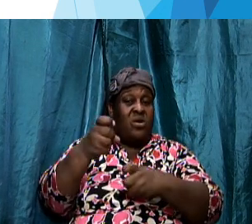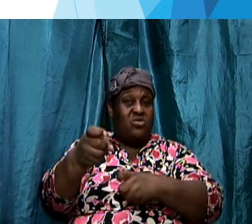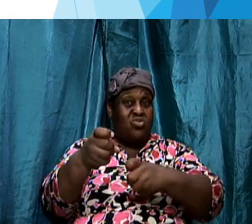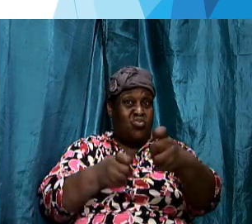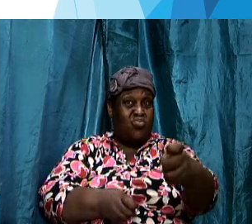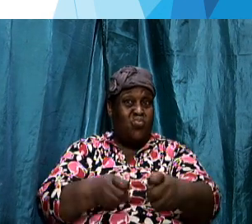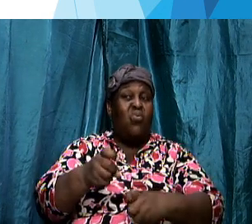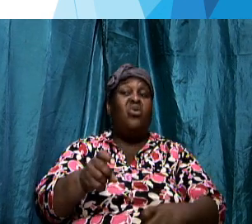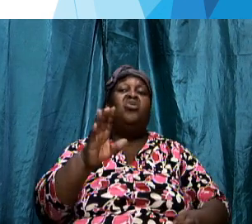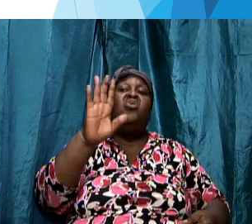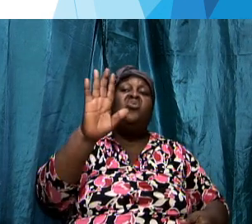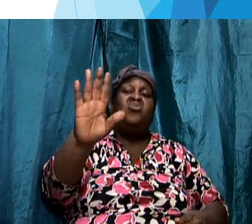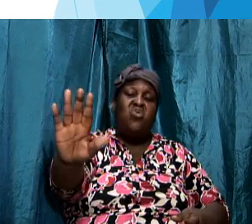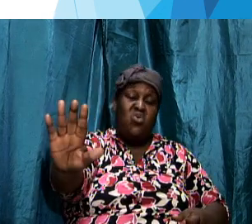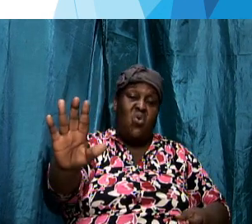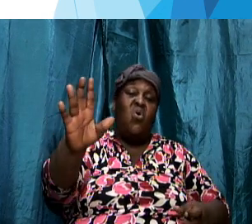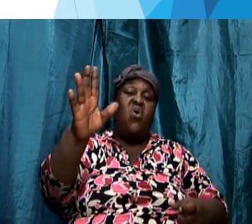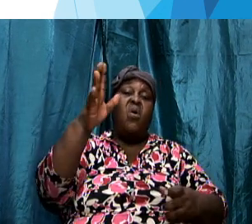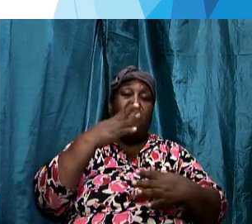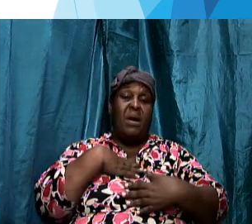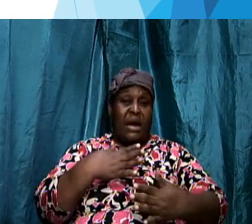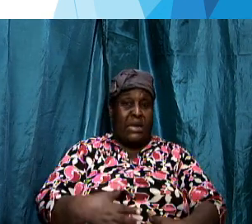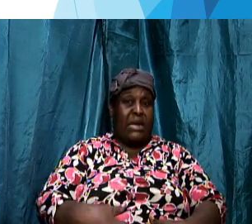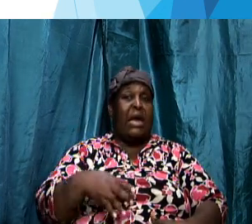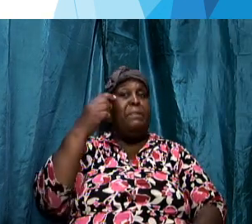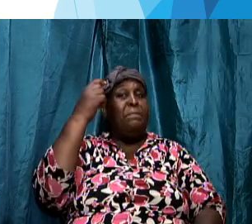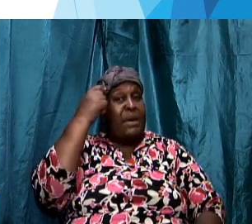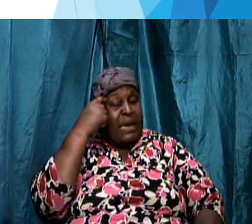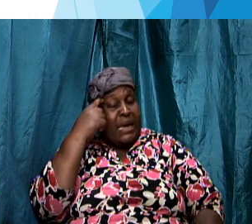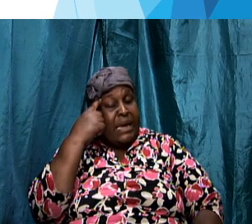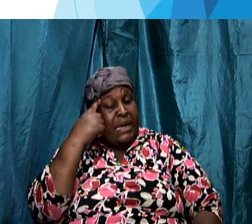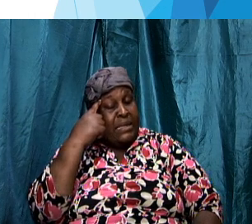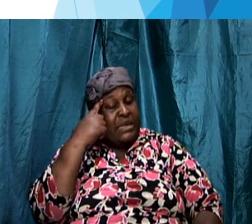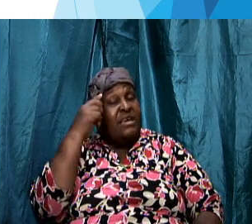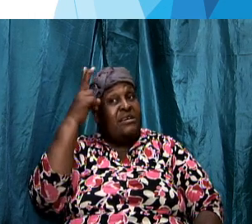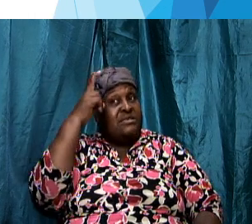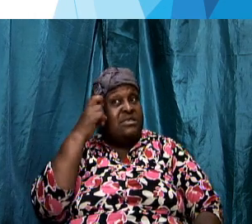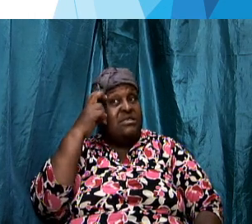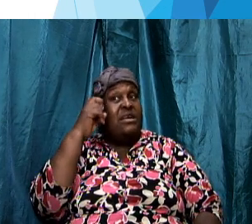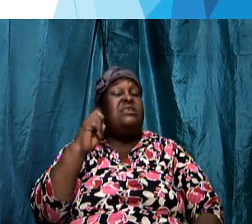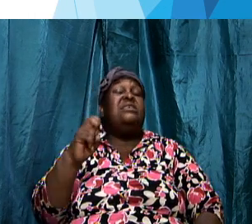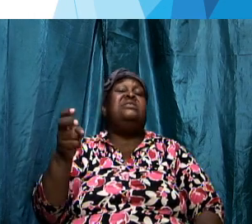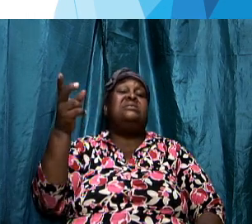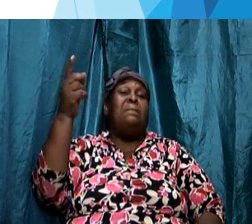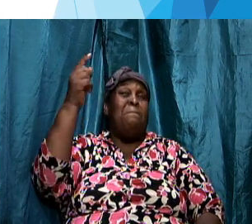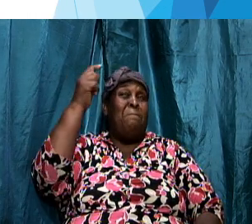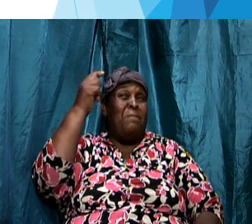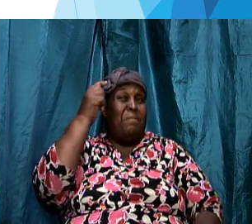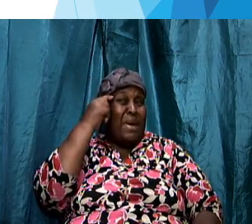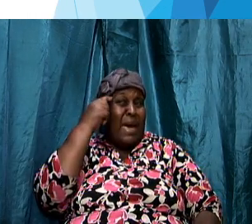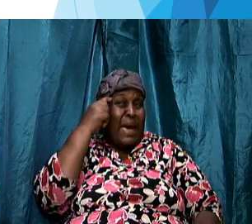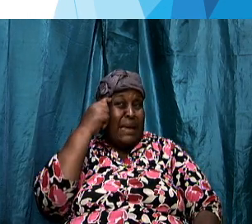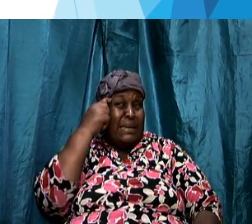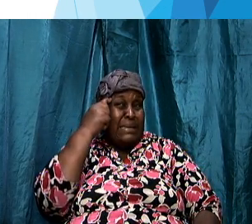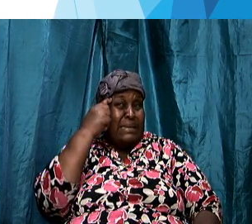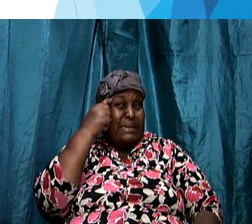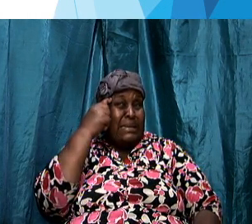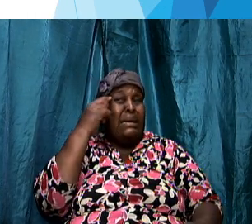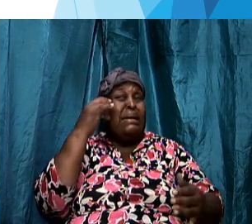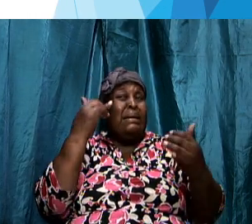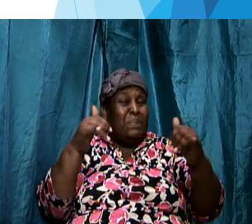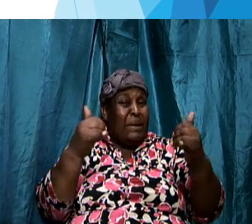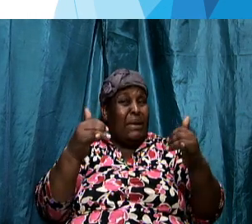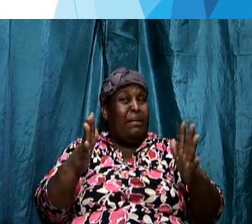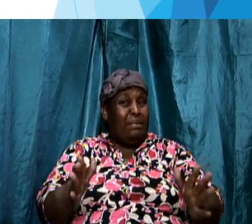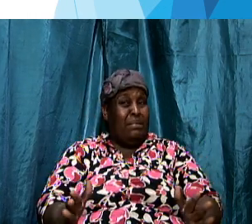to control satan is the mind manipulator and i i state that categorically and i